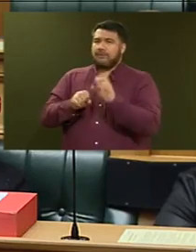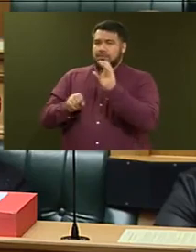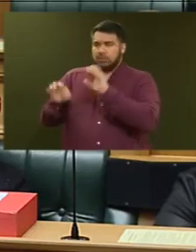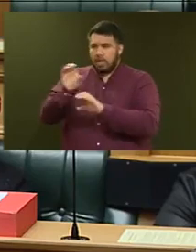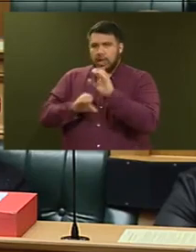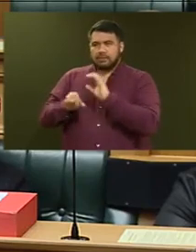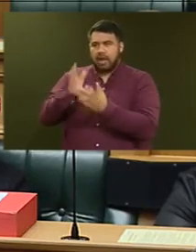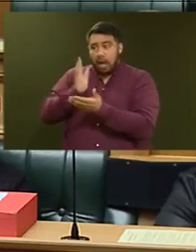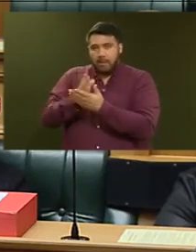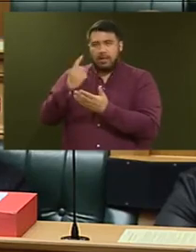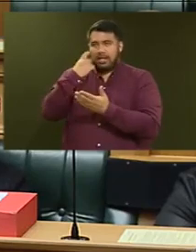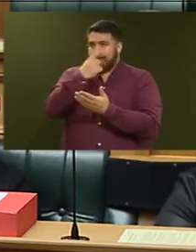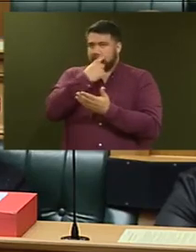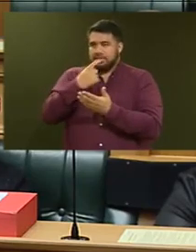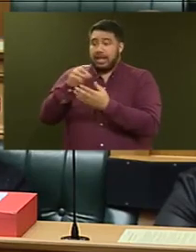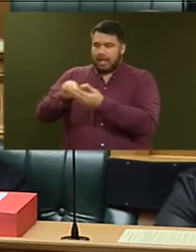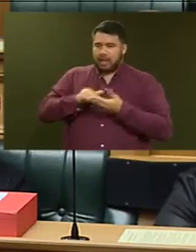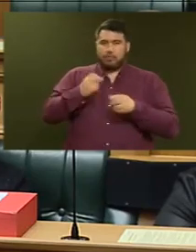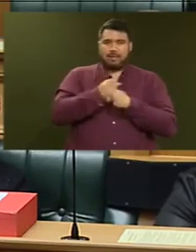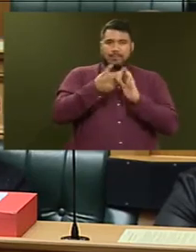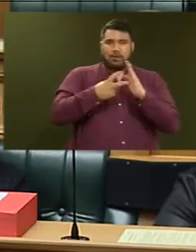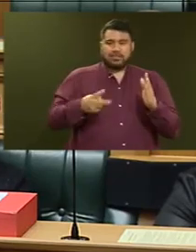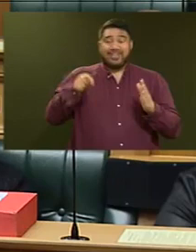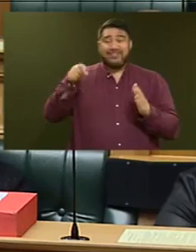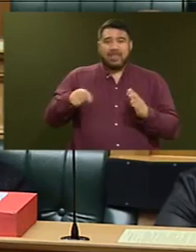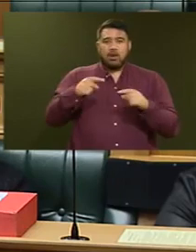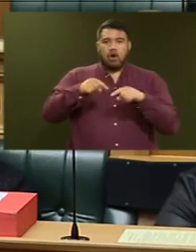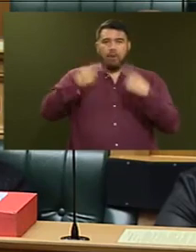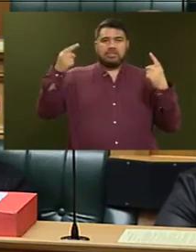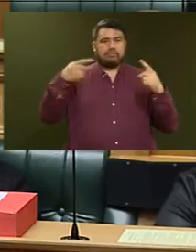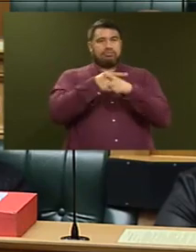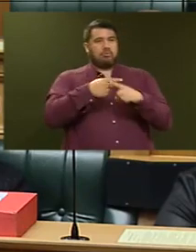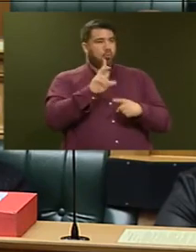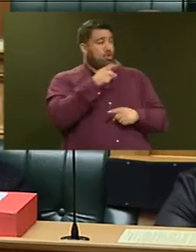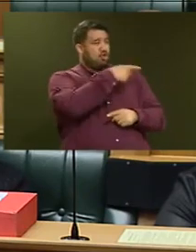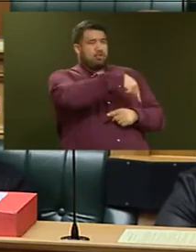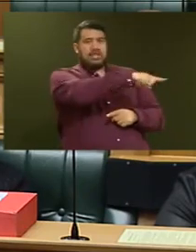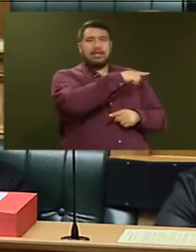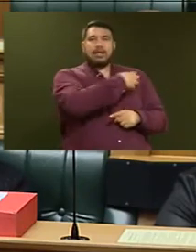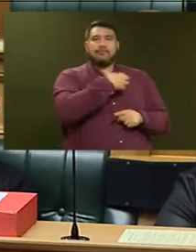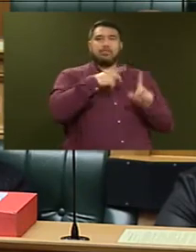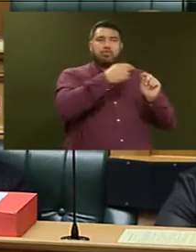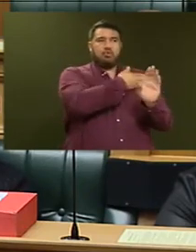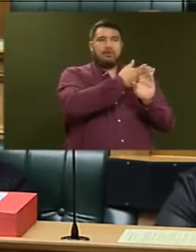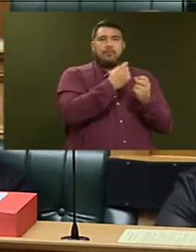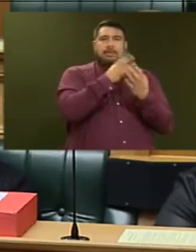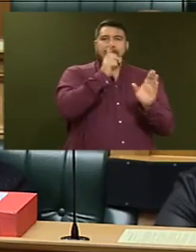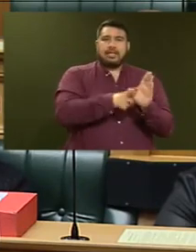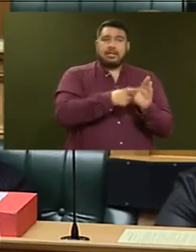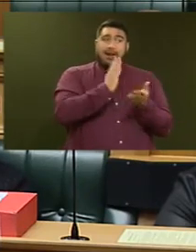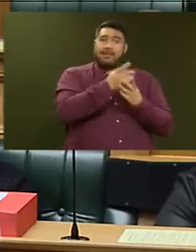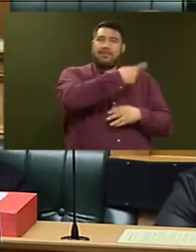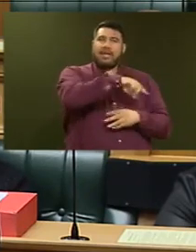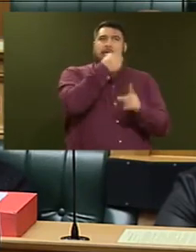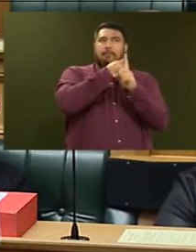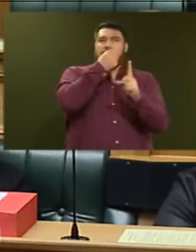-making, which is the exact opposite of what that government allowed to persist for years. In fact, they campaigned to